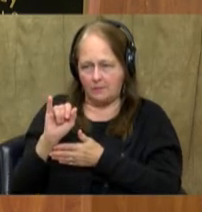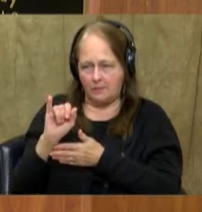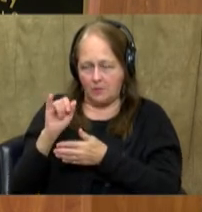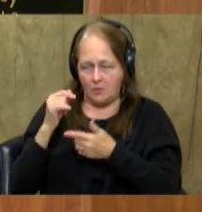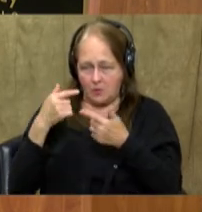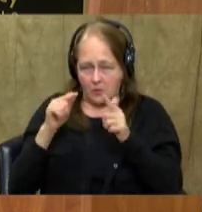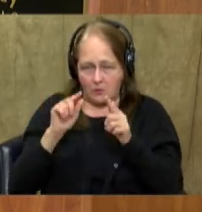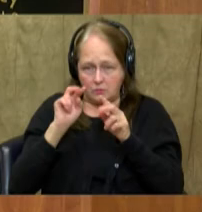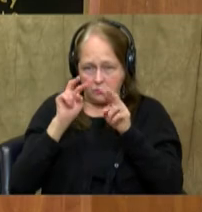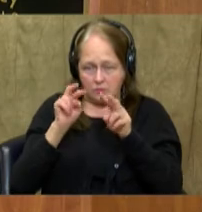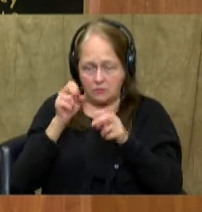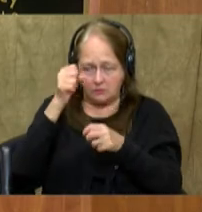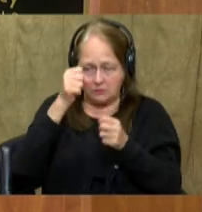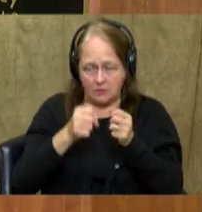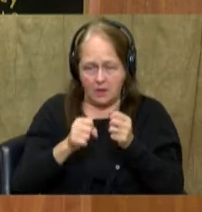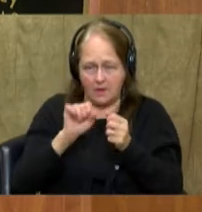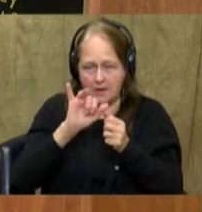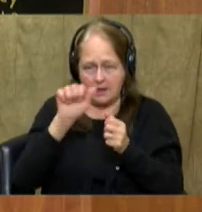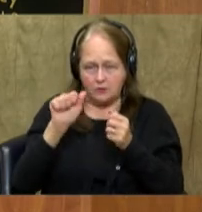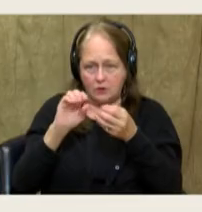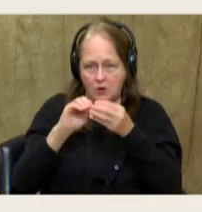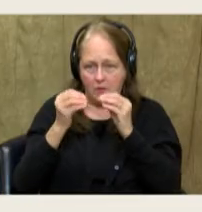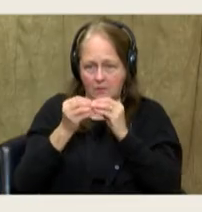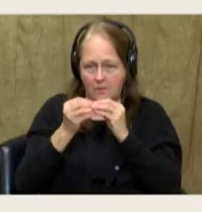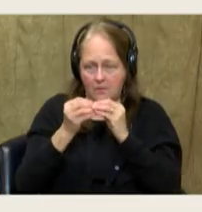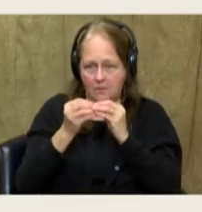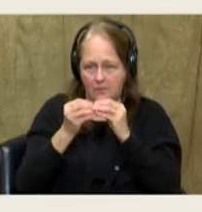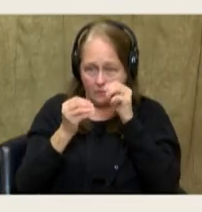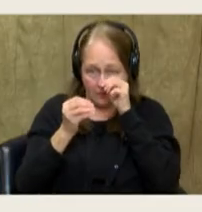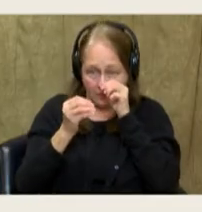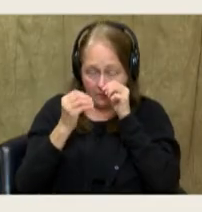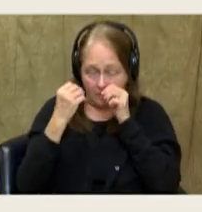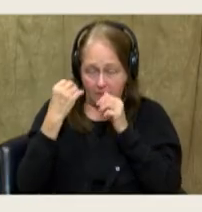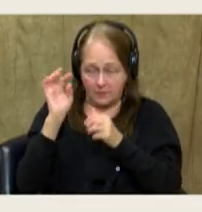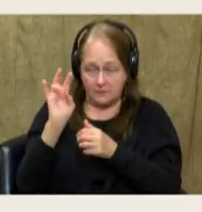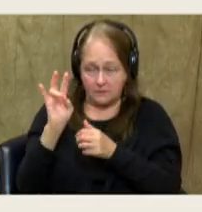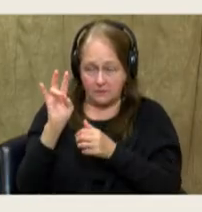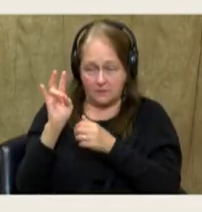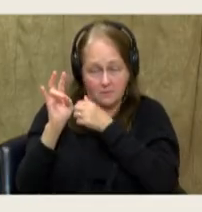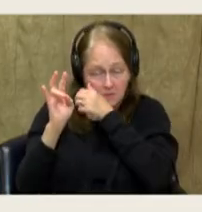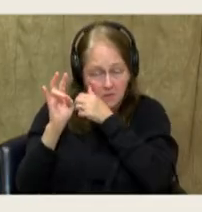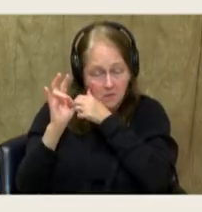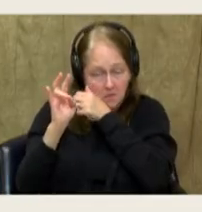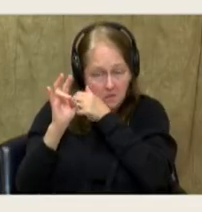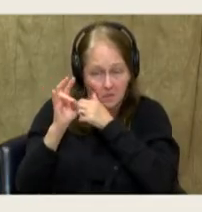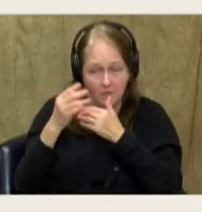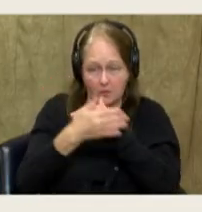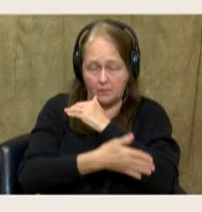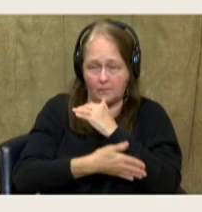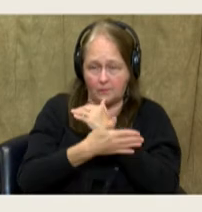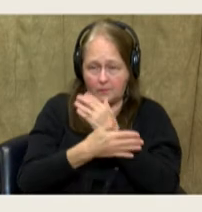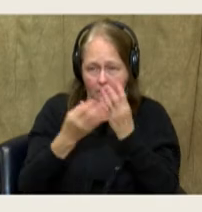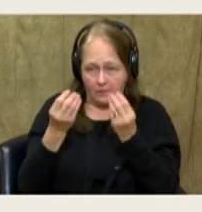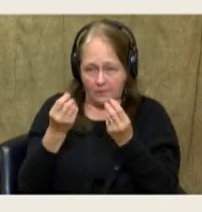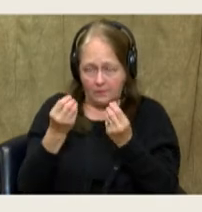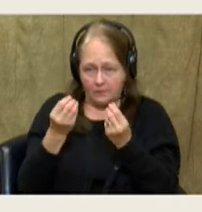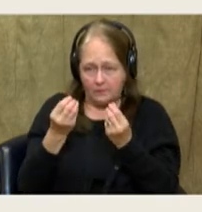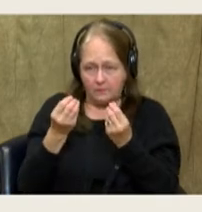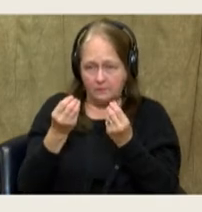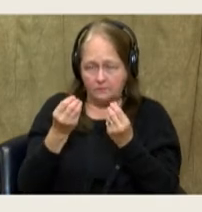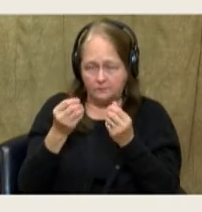So let's take a look at South Asia by the numbers. These are all the seven countries of South Asia, their land area,